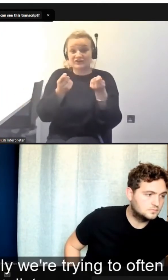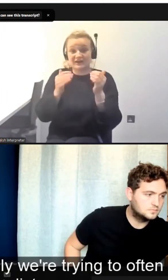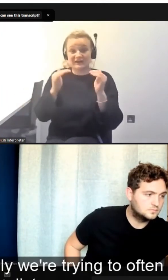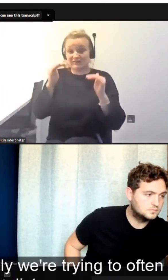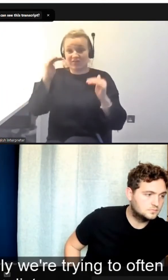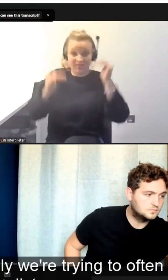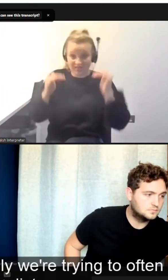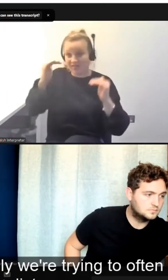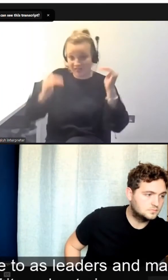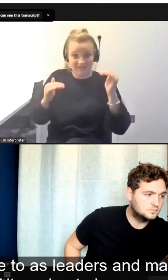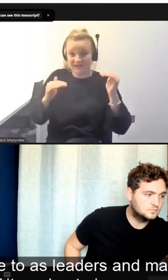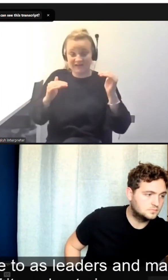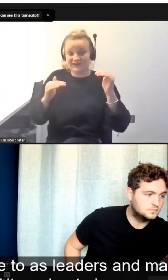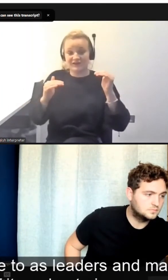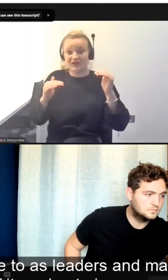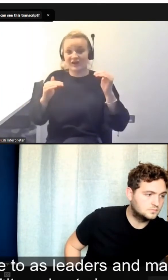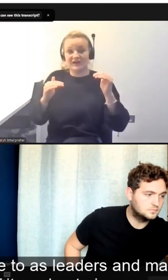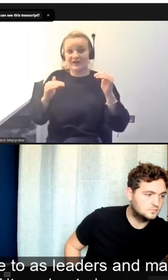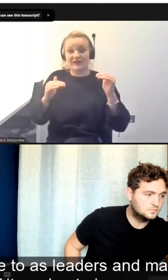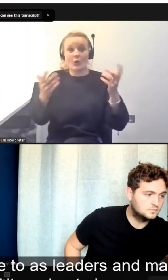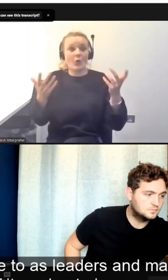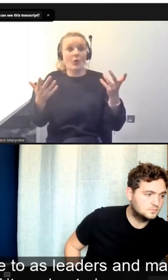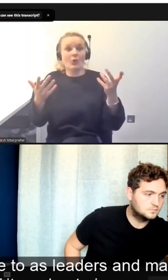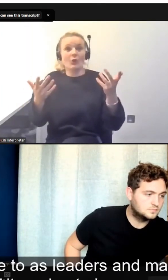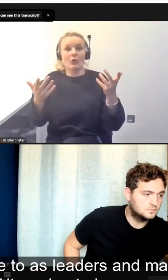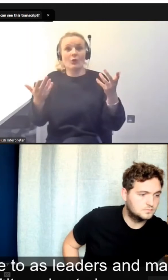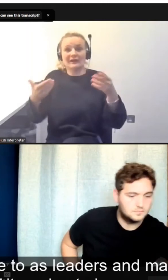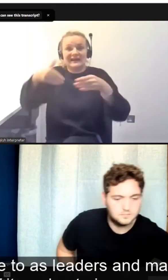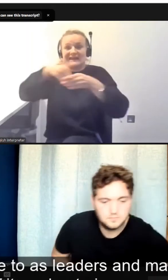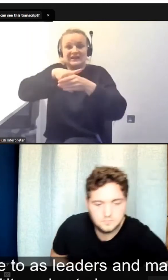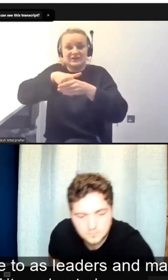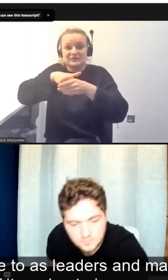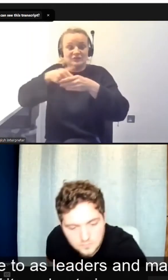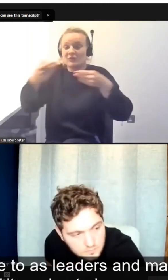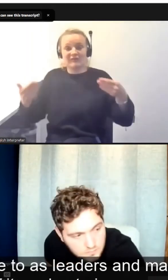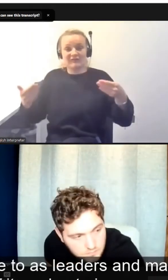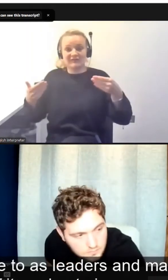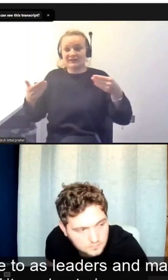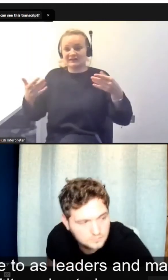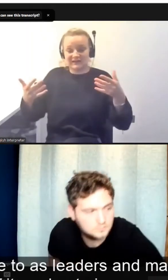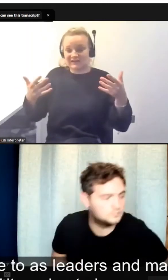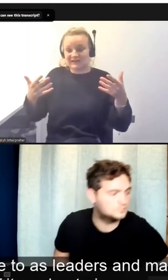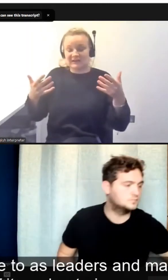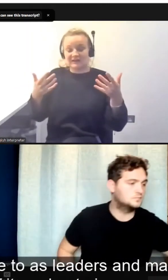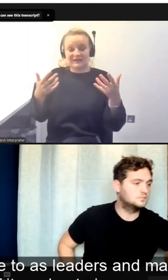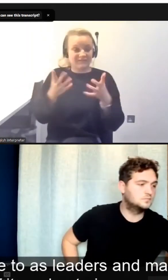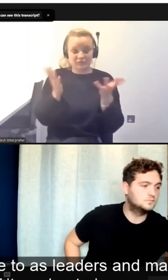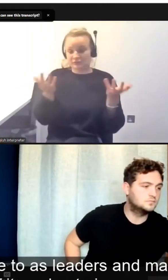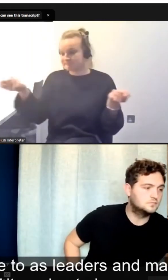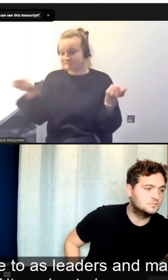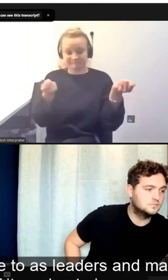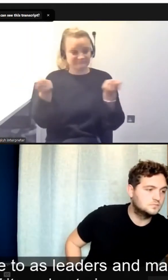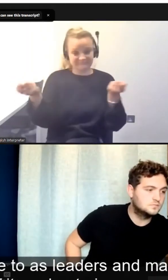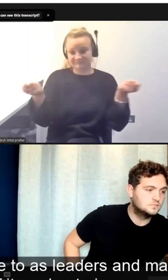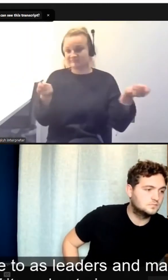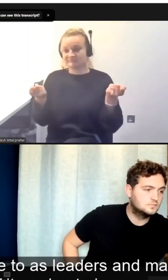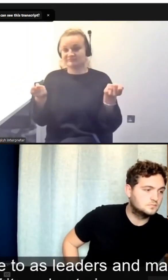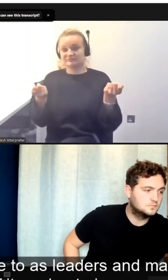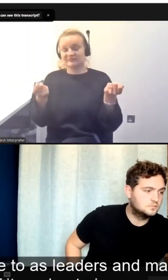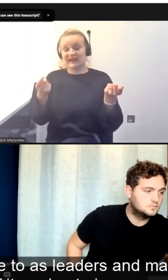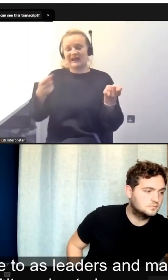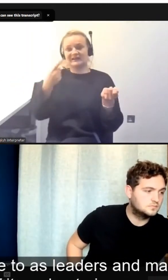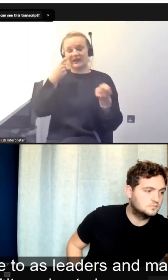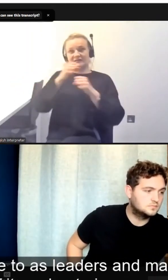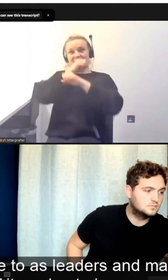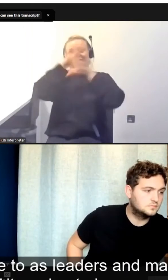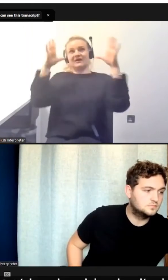or almost mutually exclusive. And we have to, as leaders and managers, make some sort of sense of it and